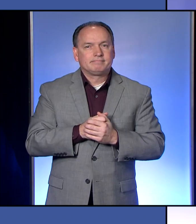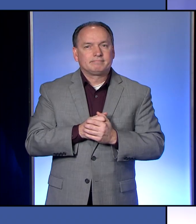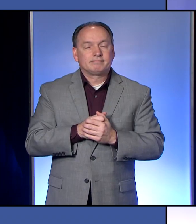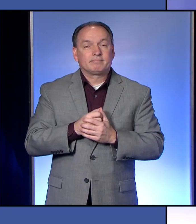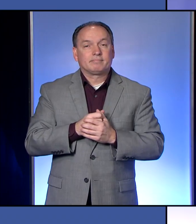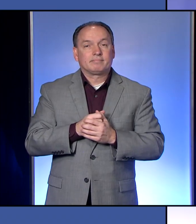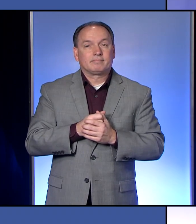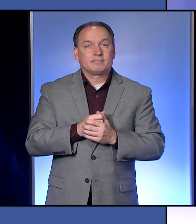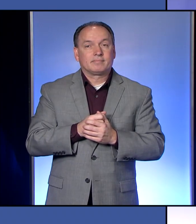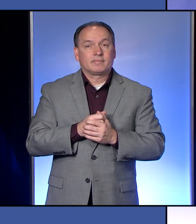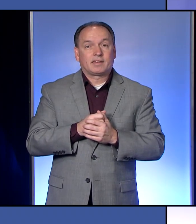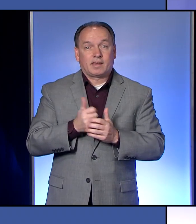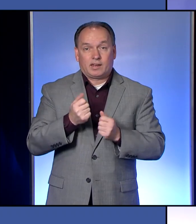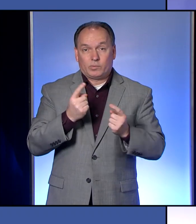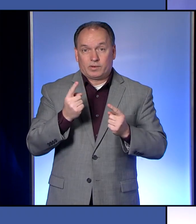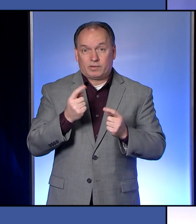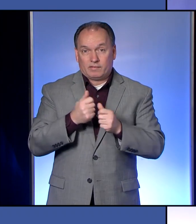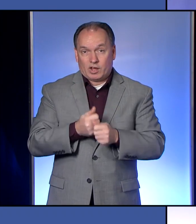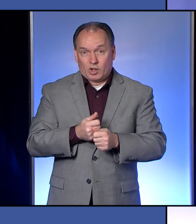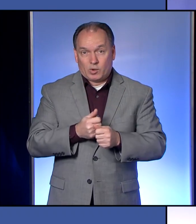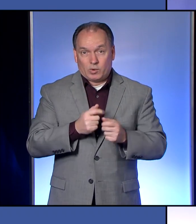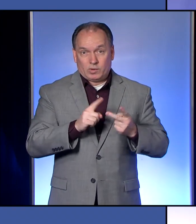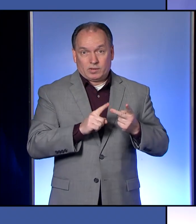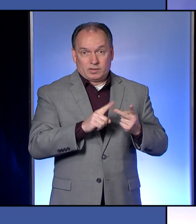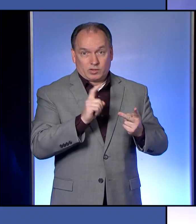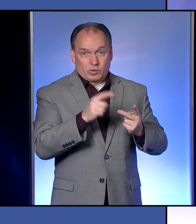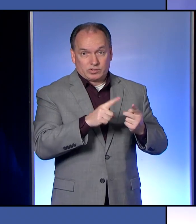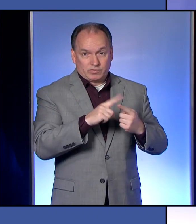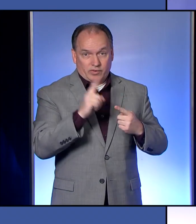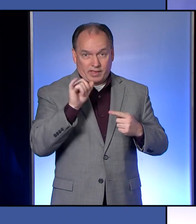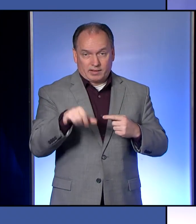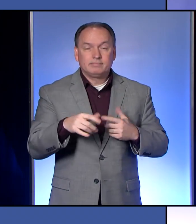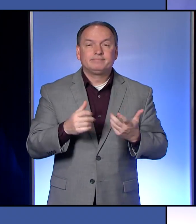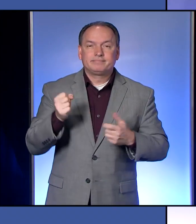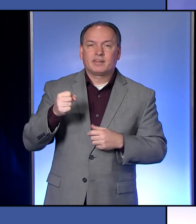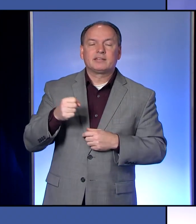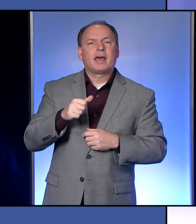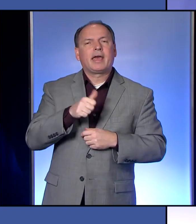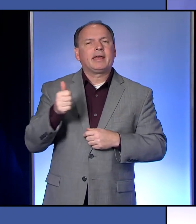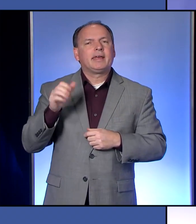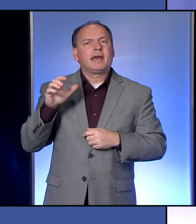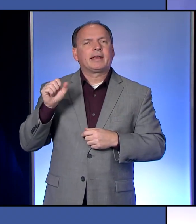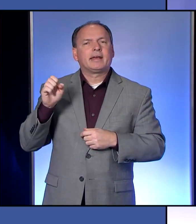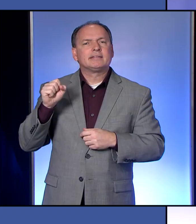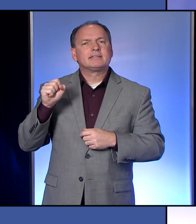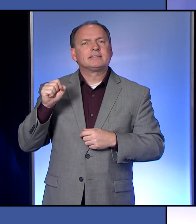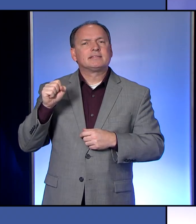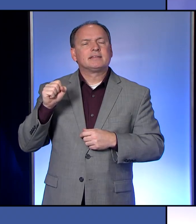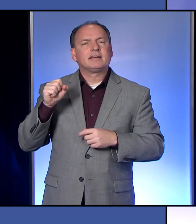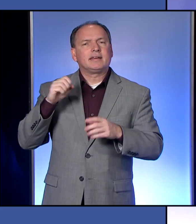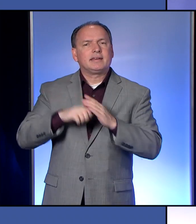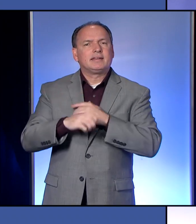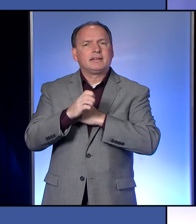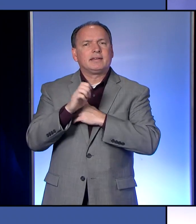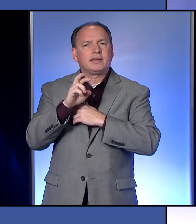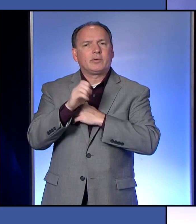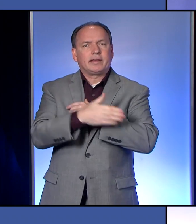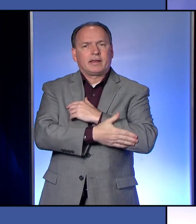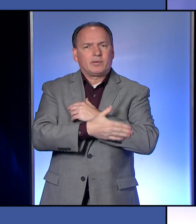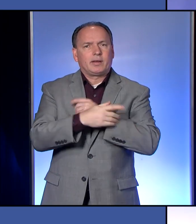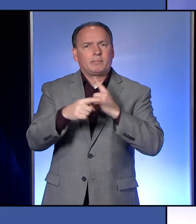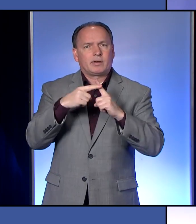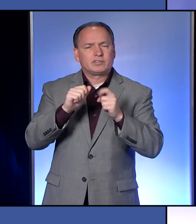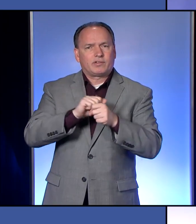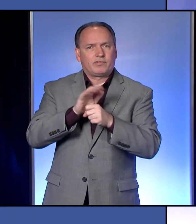Samir, did you have a follow-up to that? Yeah, I have a follow-up. And do you guys have any cases, Erie County, positive cases of COVID-19